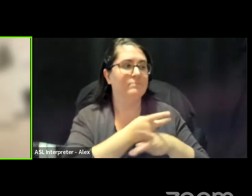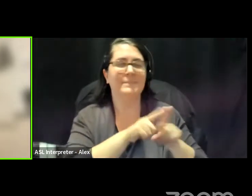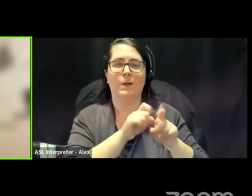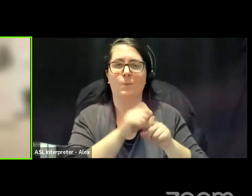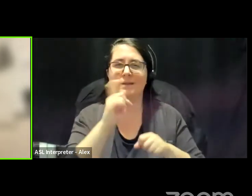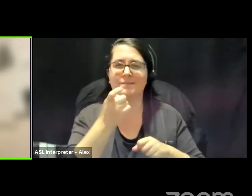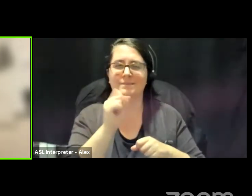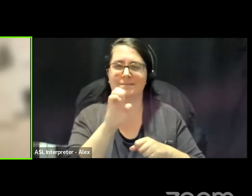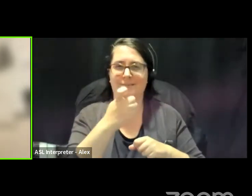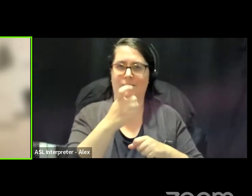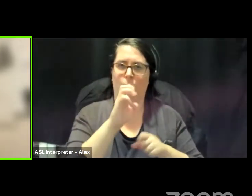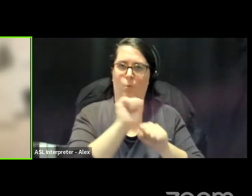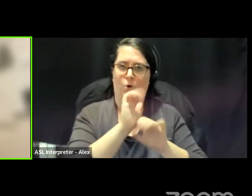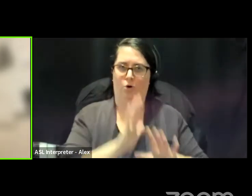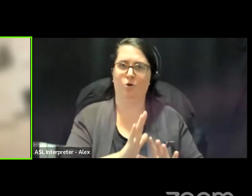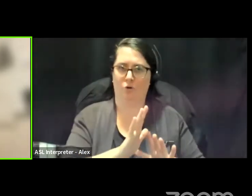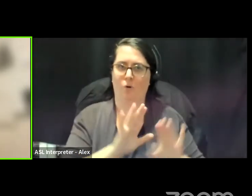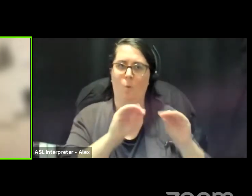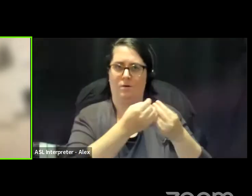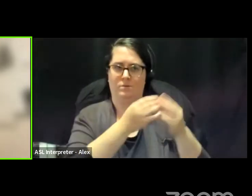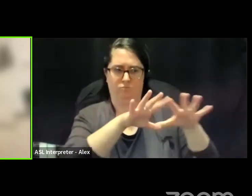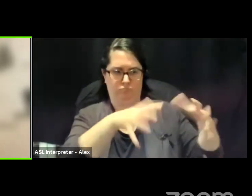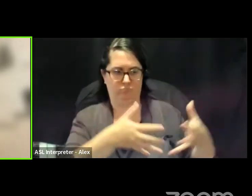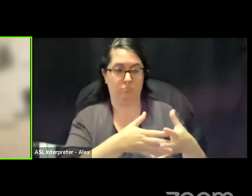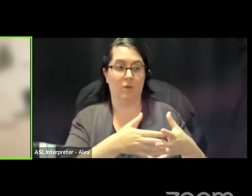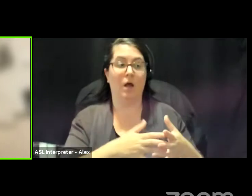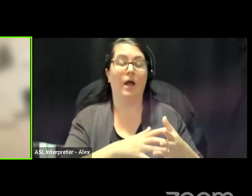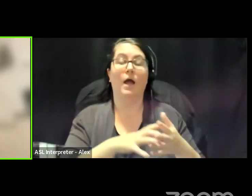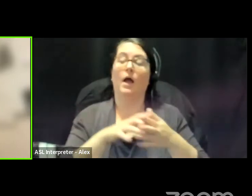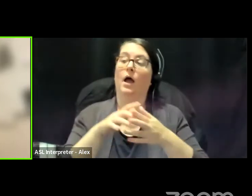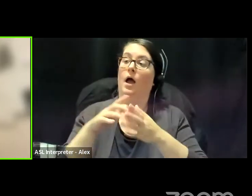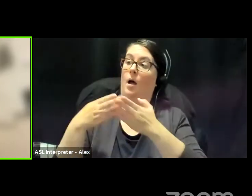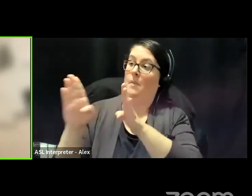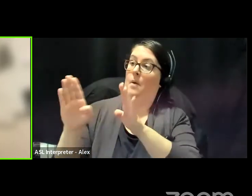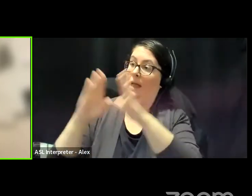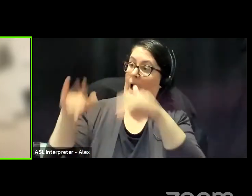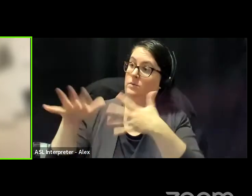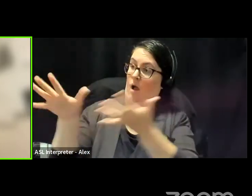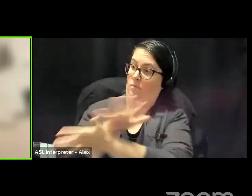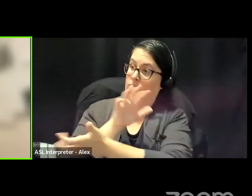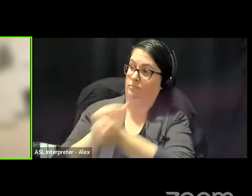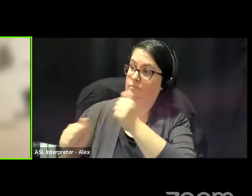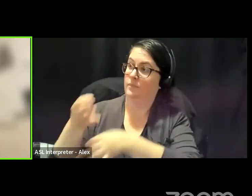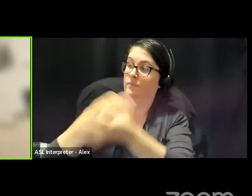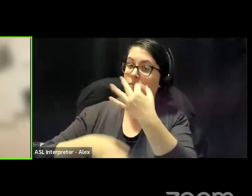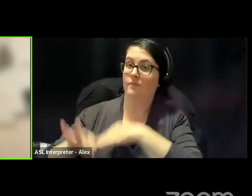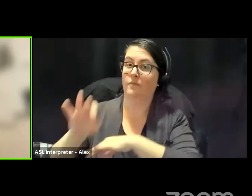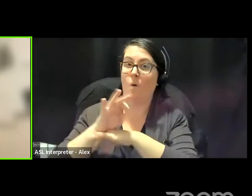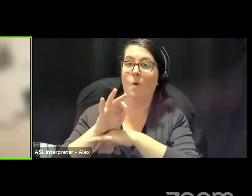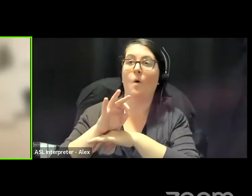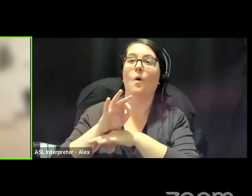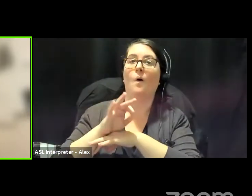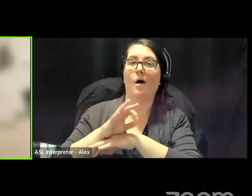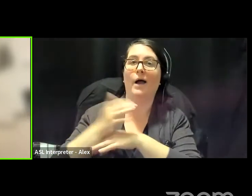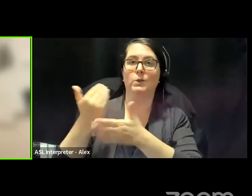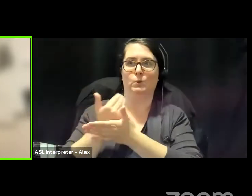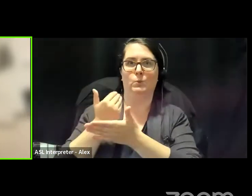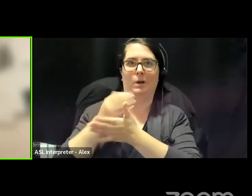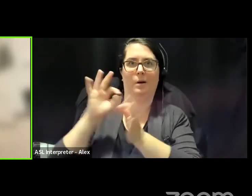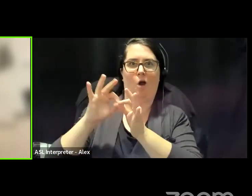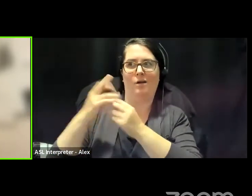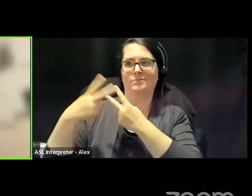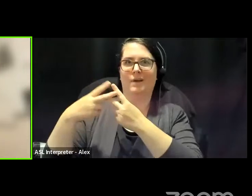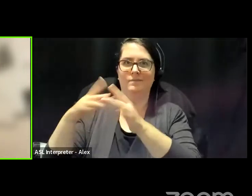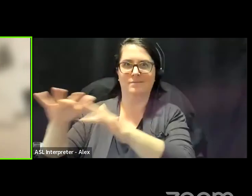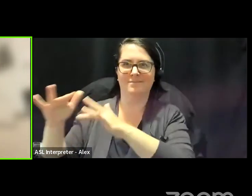Against the destruction of public housing to make way for securitized gentrification, sex workers have created